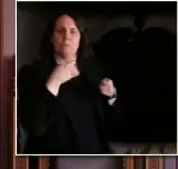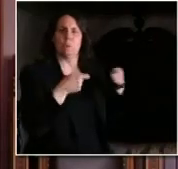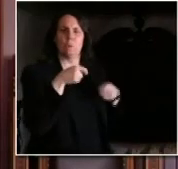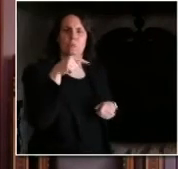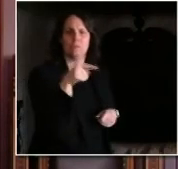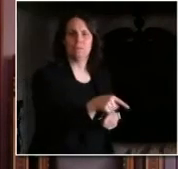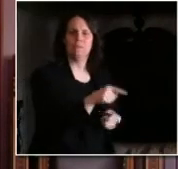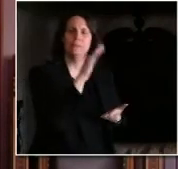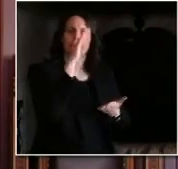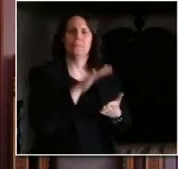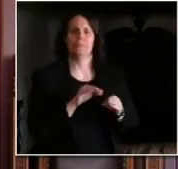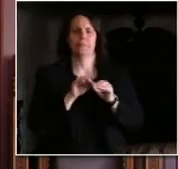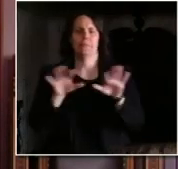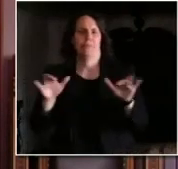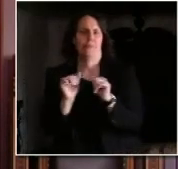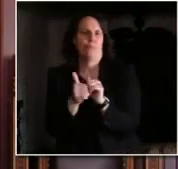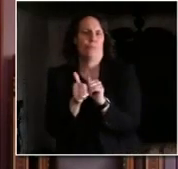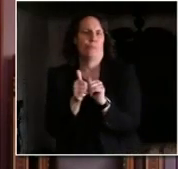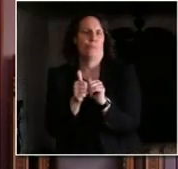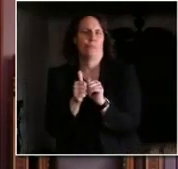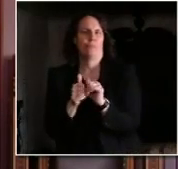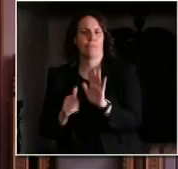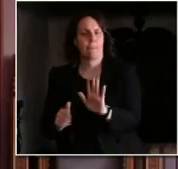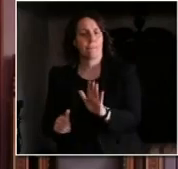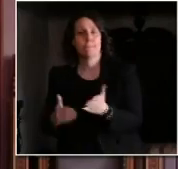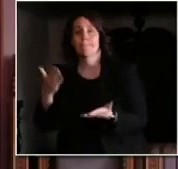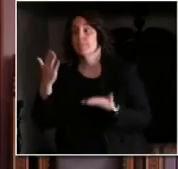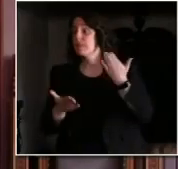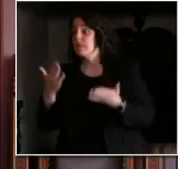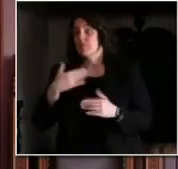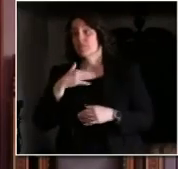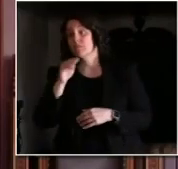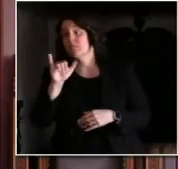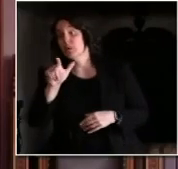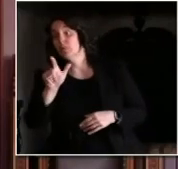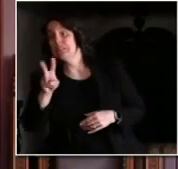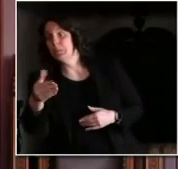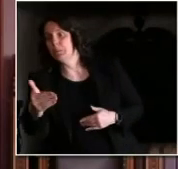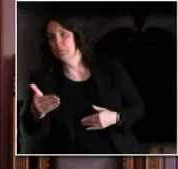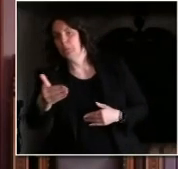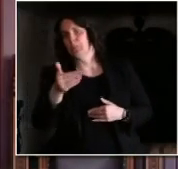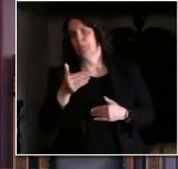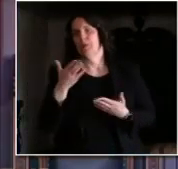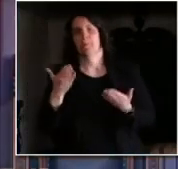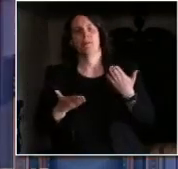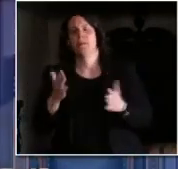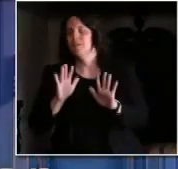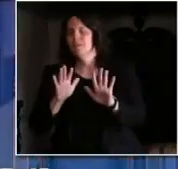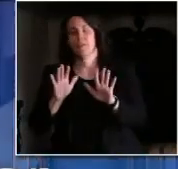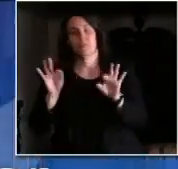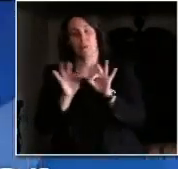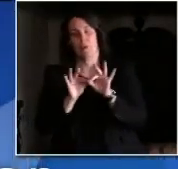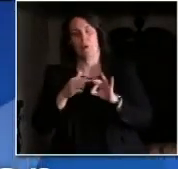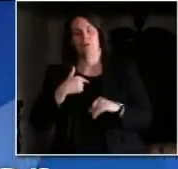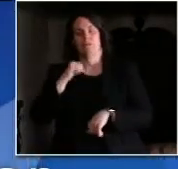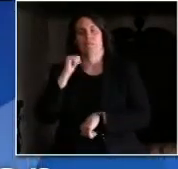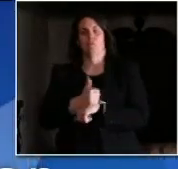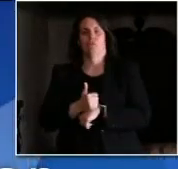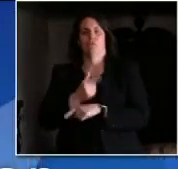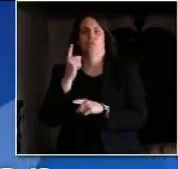we will we'll work hard to make sure that we do it right. Thank you Emily. Now to Bruce Marcus from